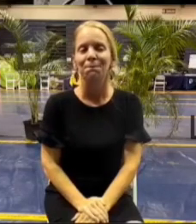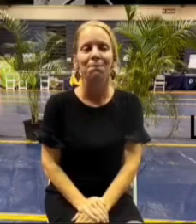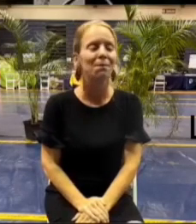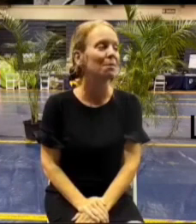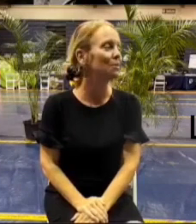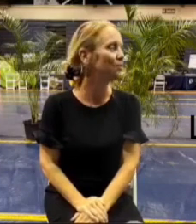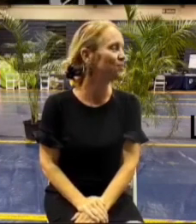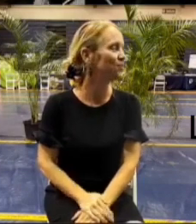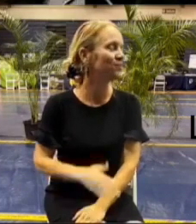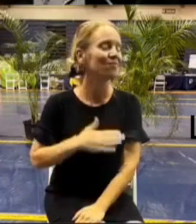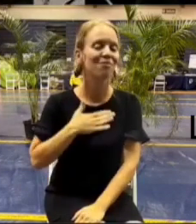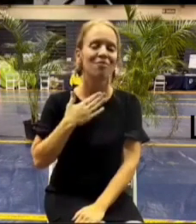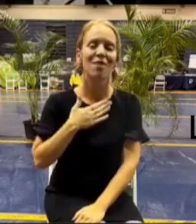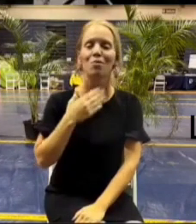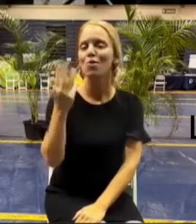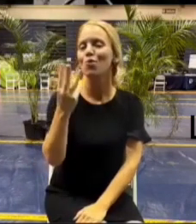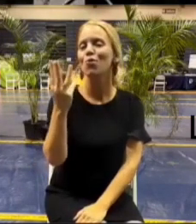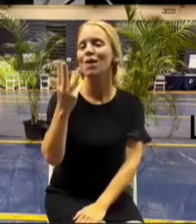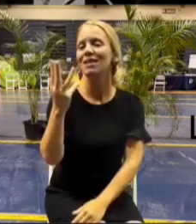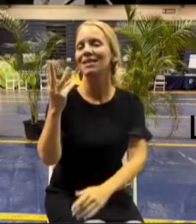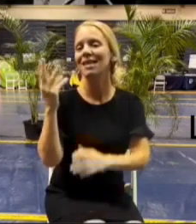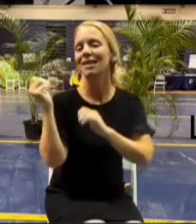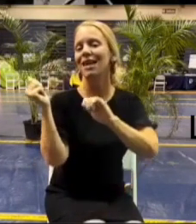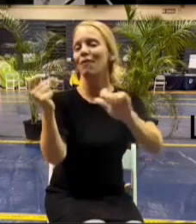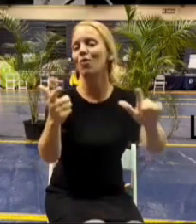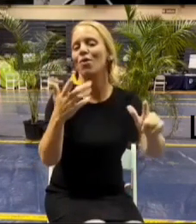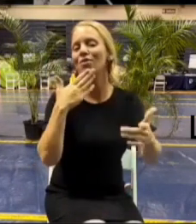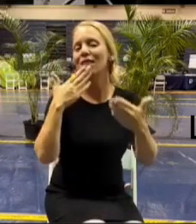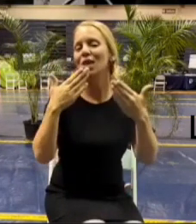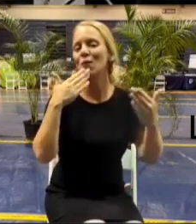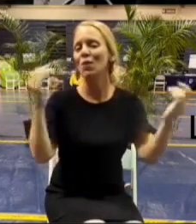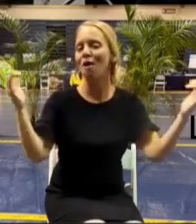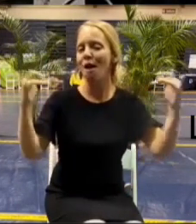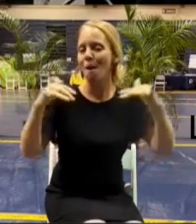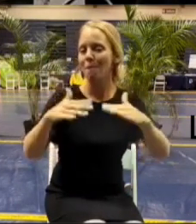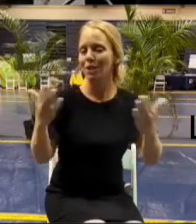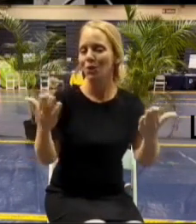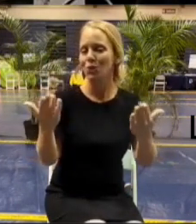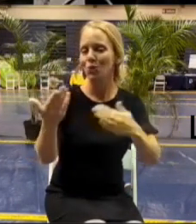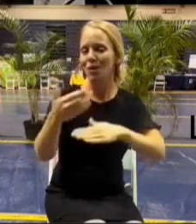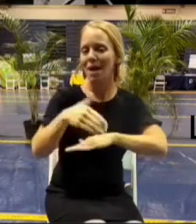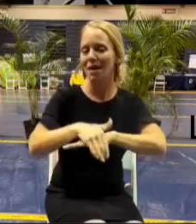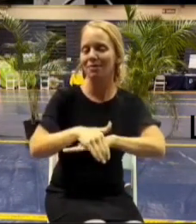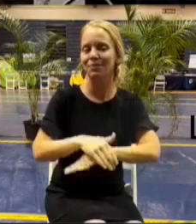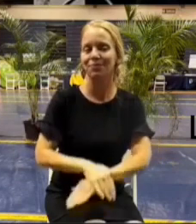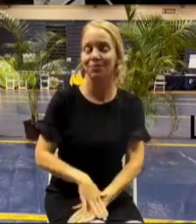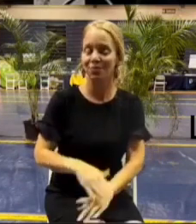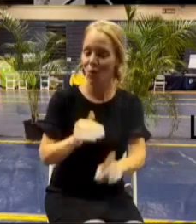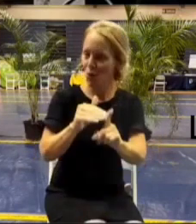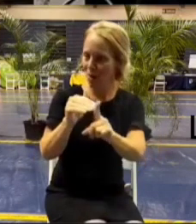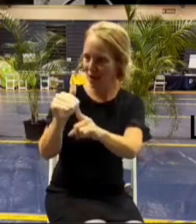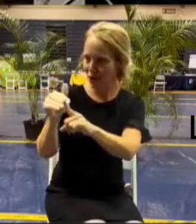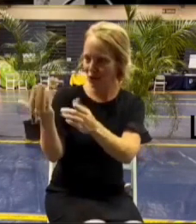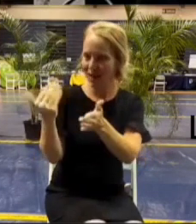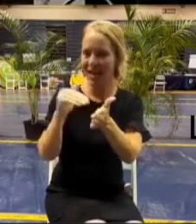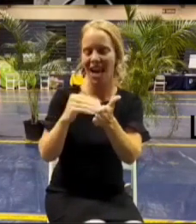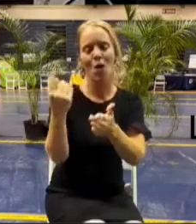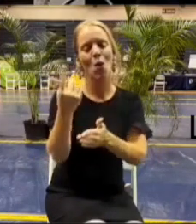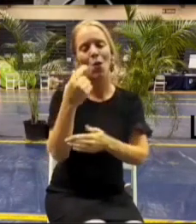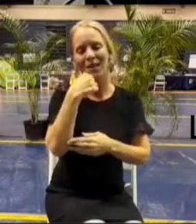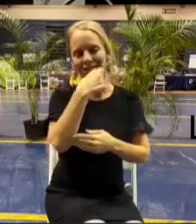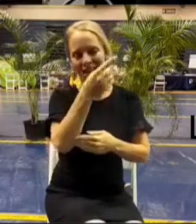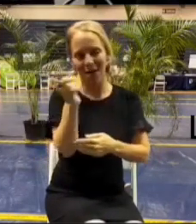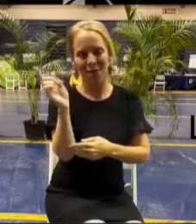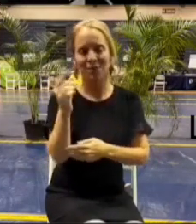well happy Wednesday everybody thank you so much for coming on out just a reminder again as we always do if you